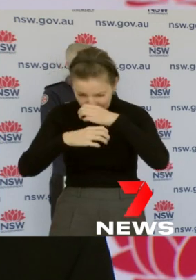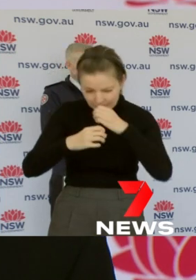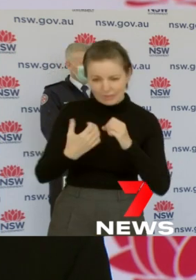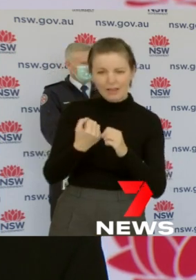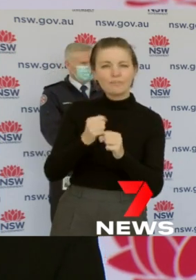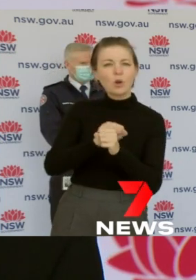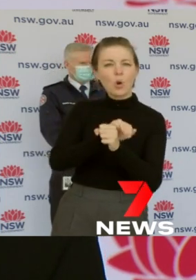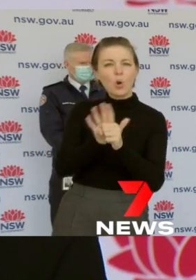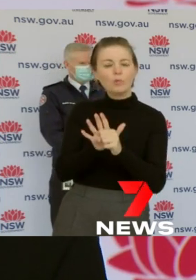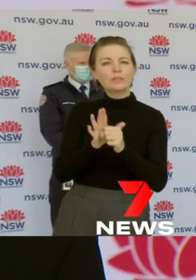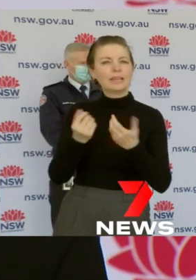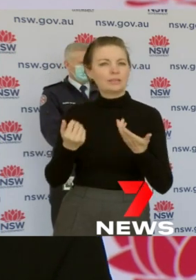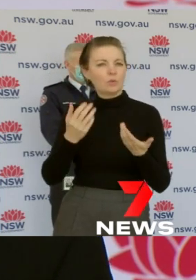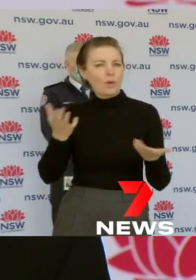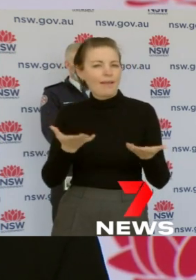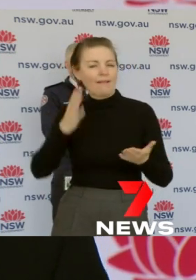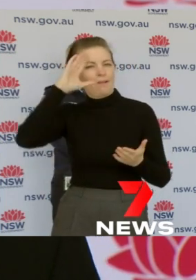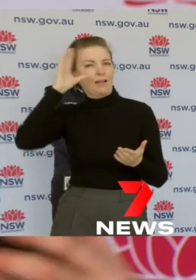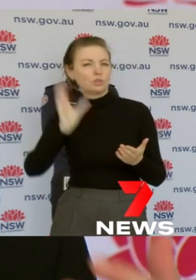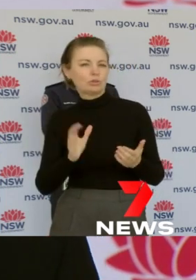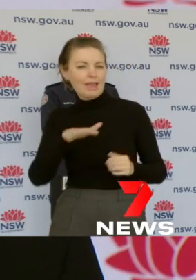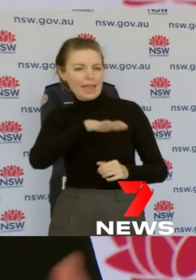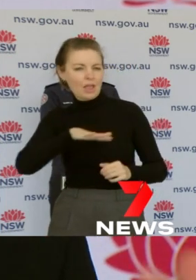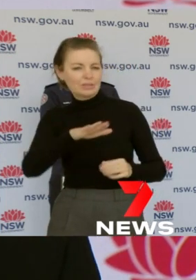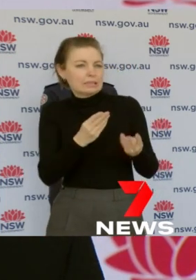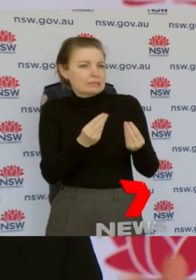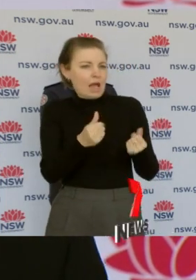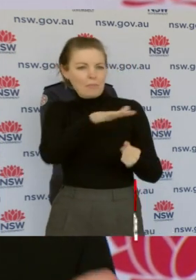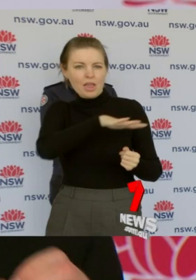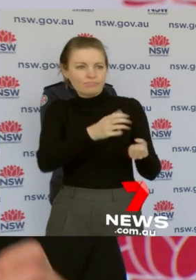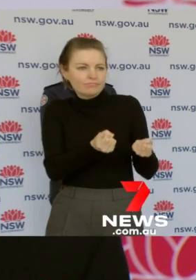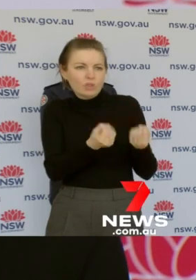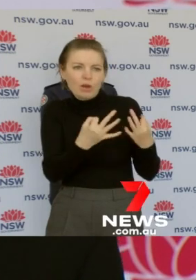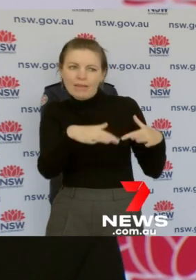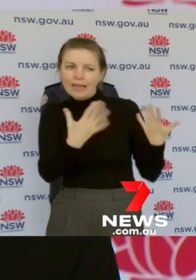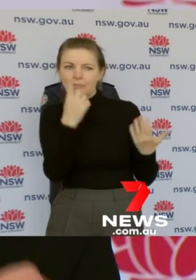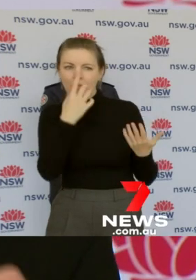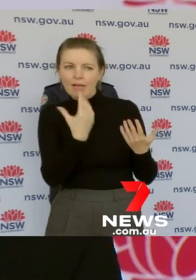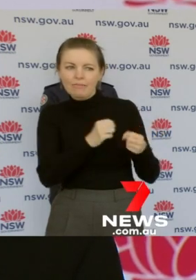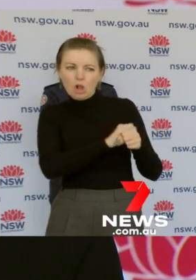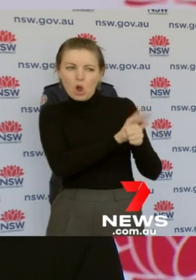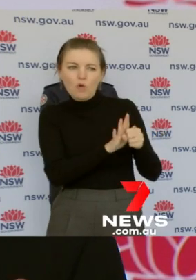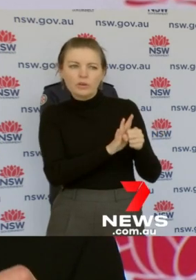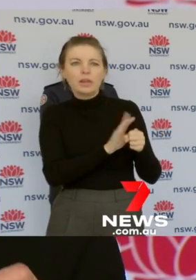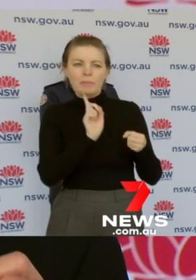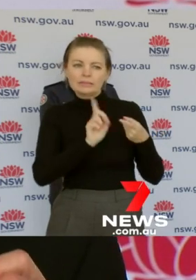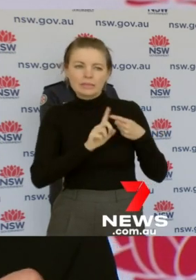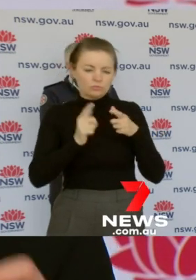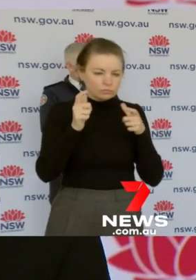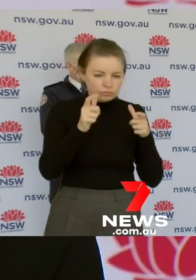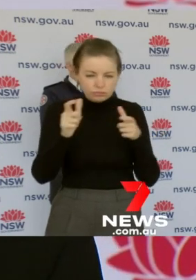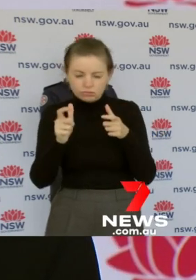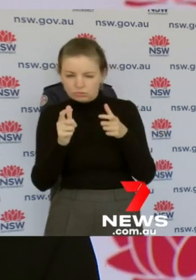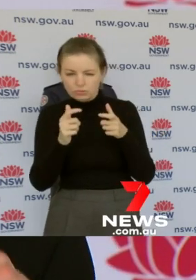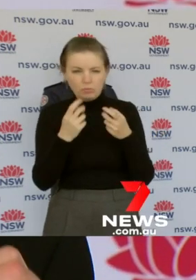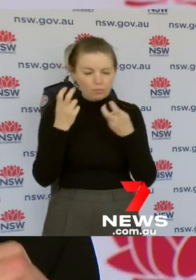identified cases at this point. So we've got ongoing surveillance of sewage which is very effective in identifying a